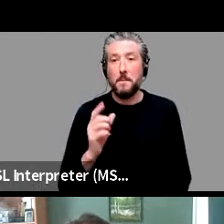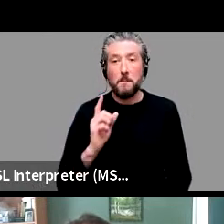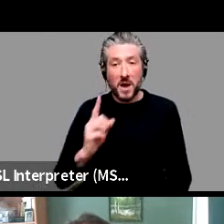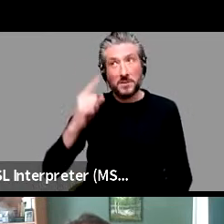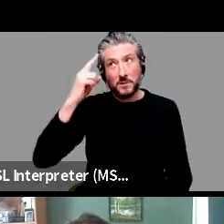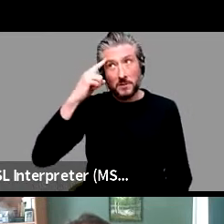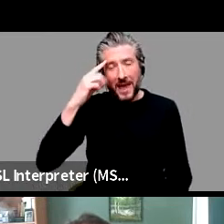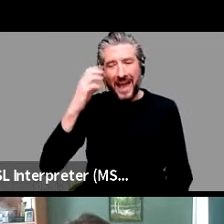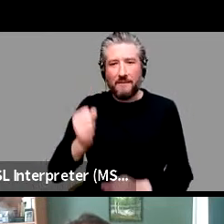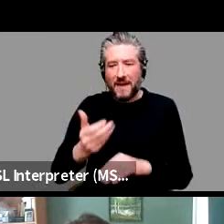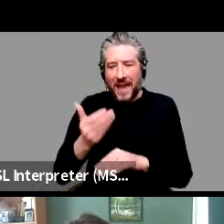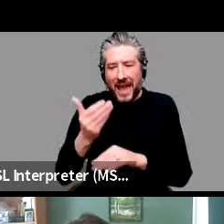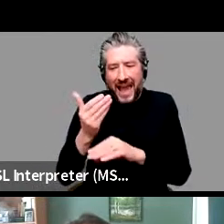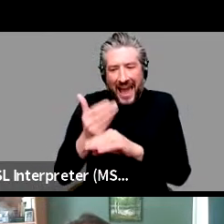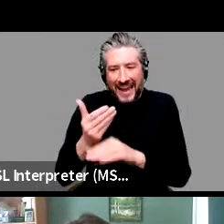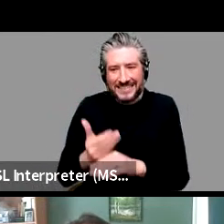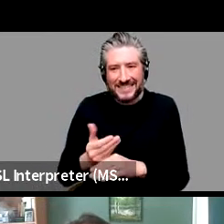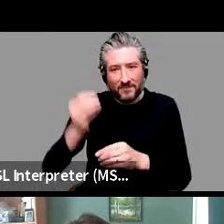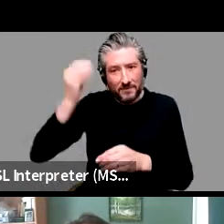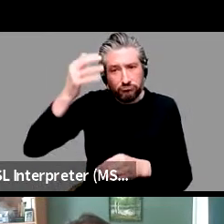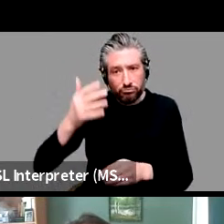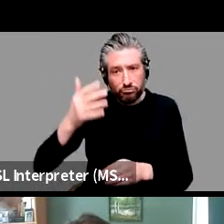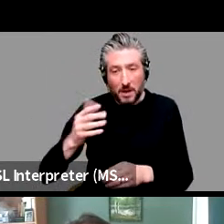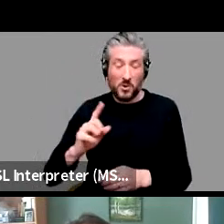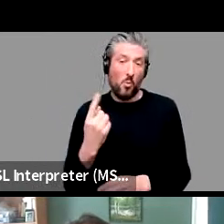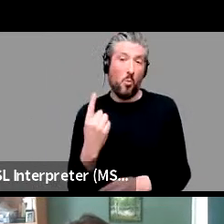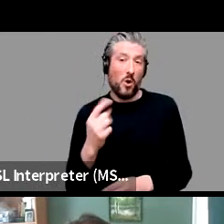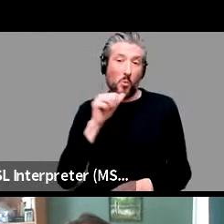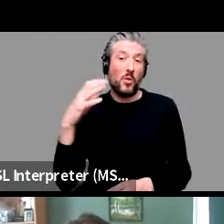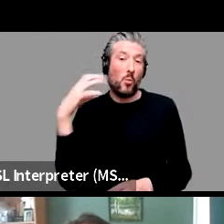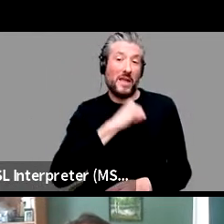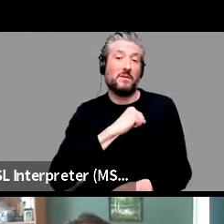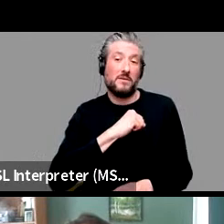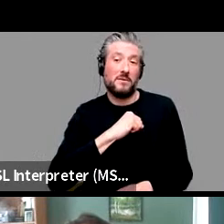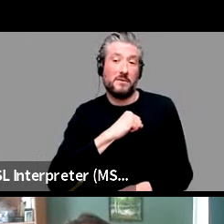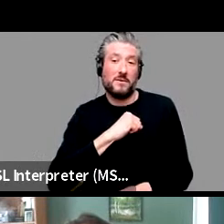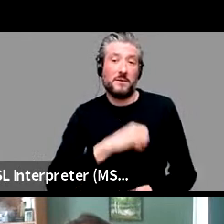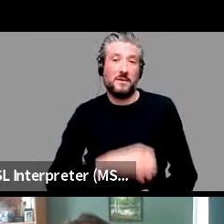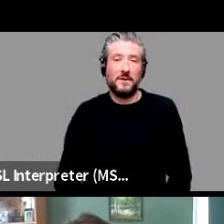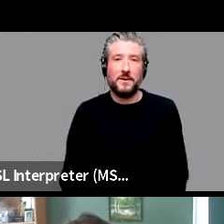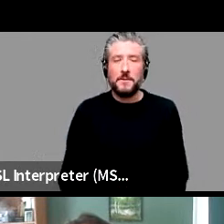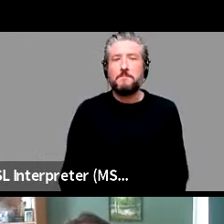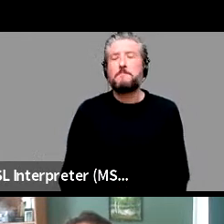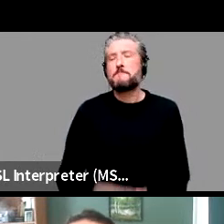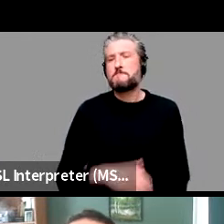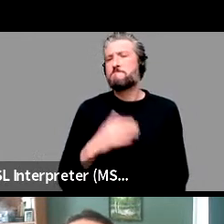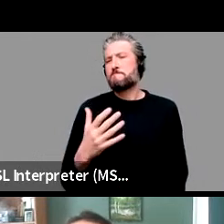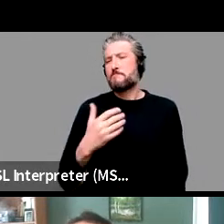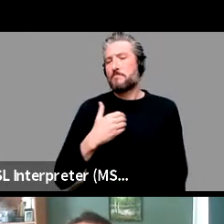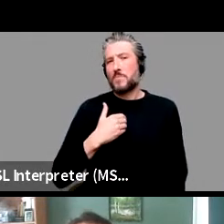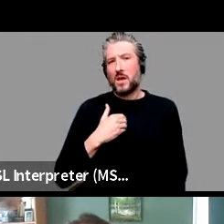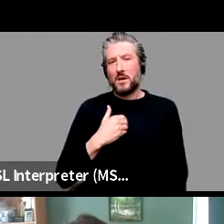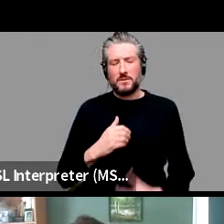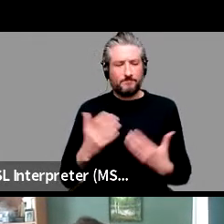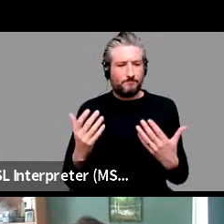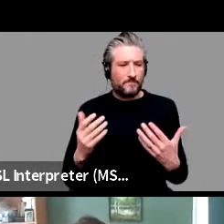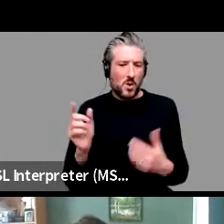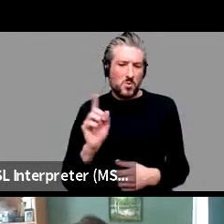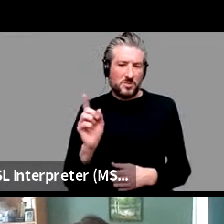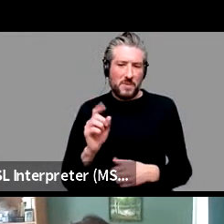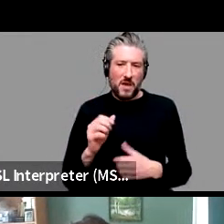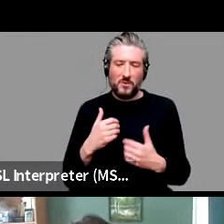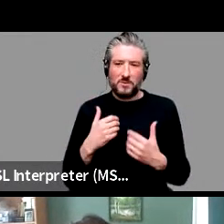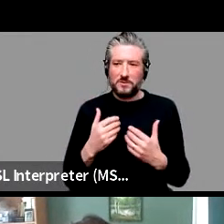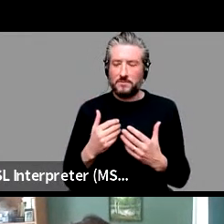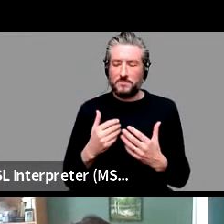I guess as a social linguist, I kind of wonder, like, um, you know, like, like, is there, is it more than just marking off your sort of social